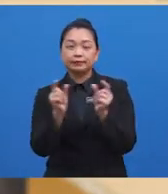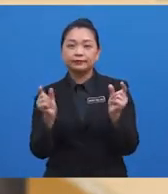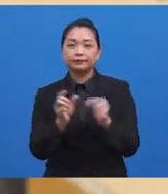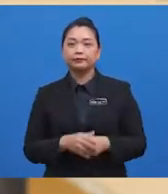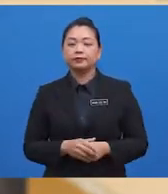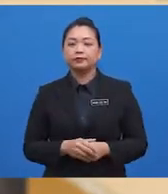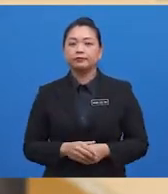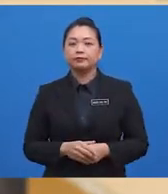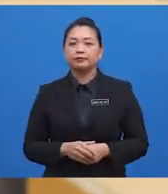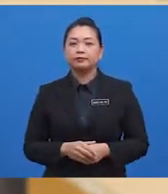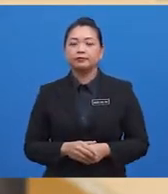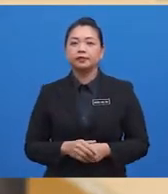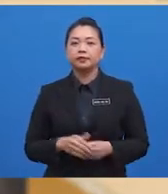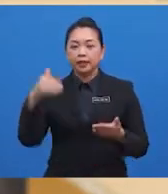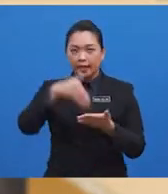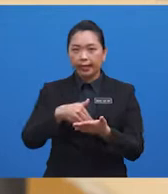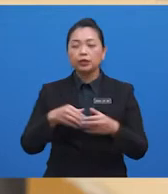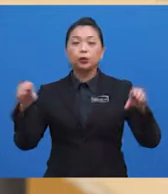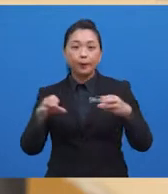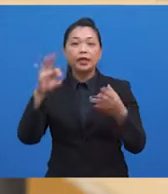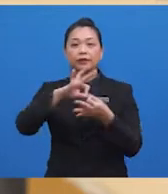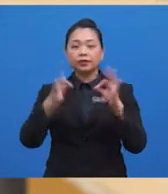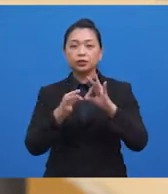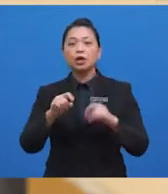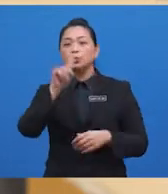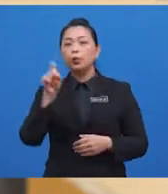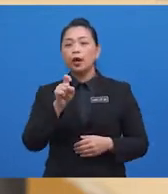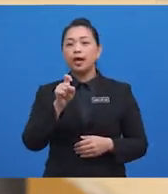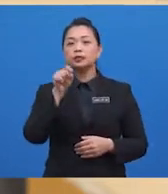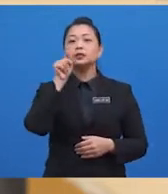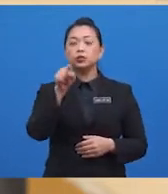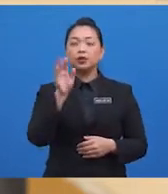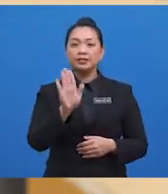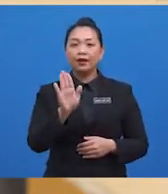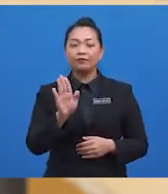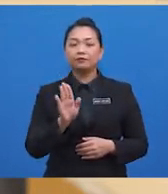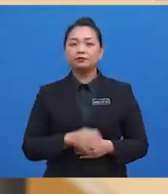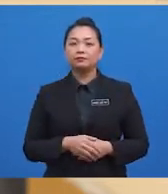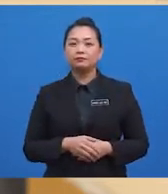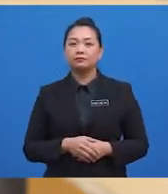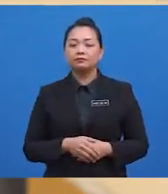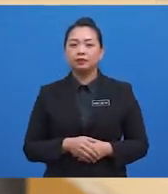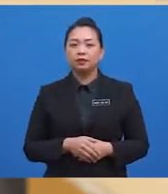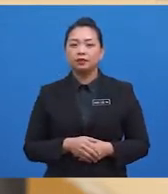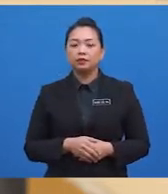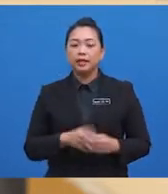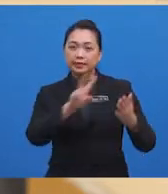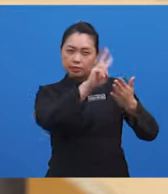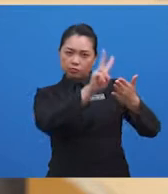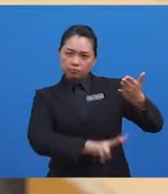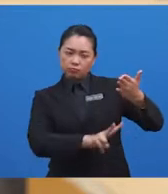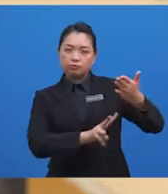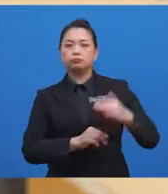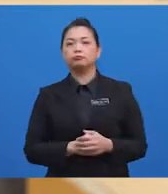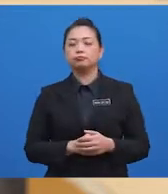statements to fill in the gaps is again to make inferences and to ask yourself the signpost questions, as well as scheming and